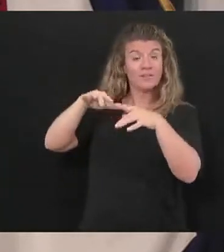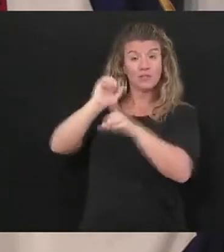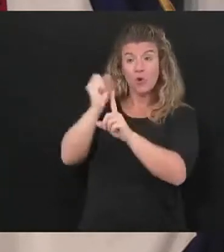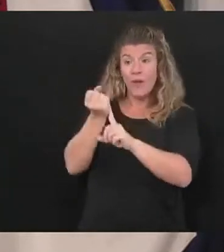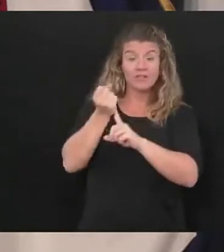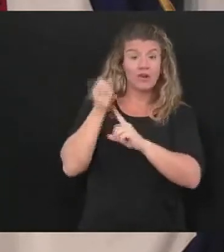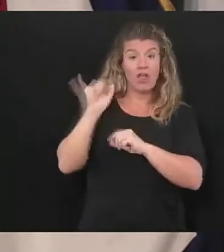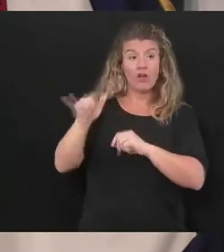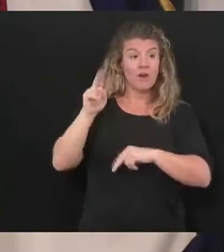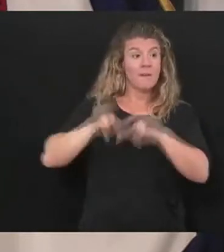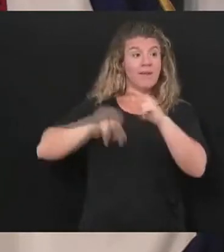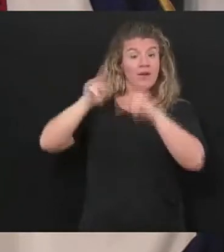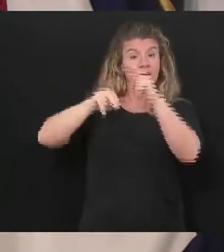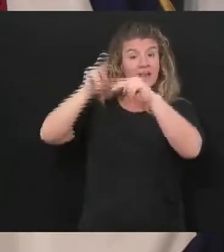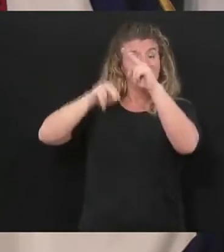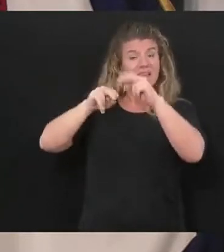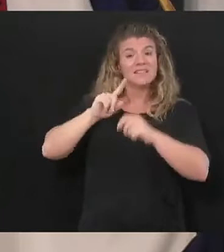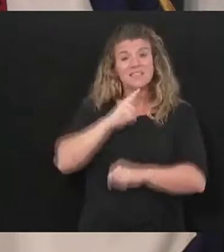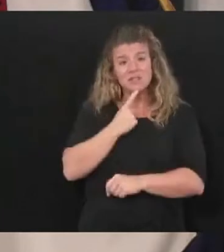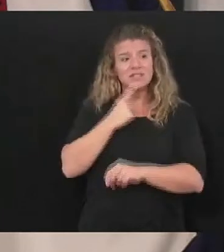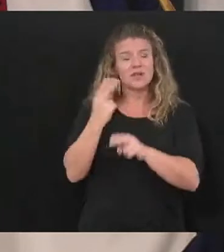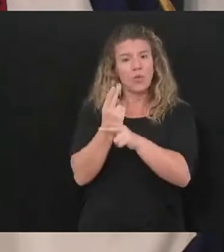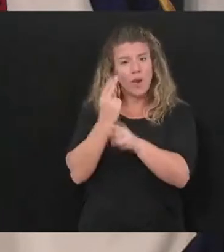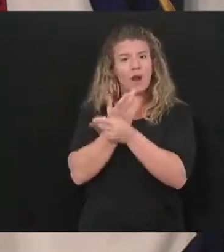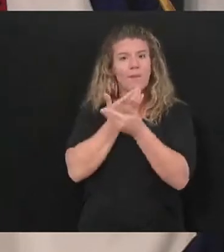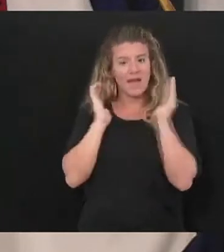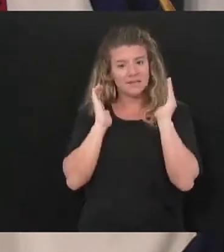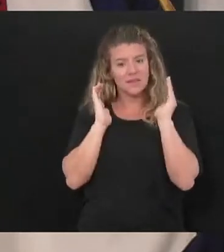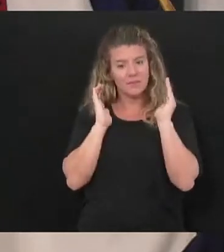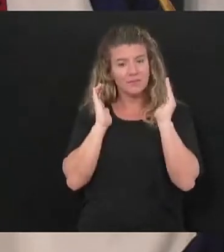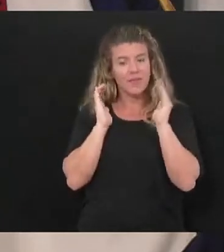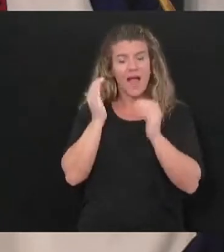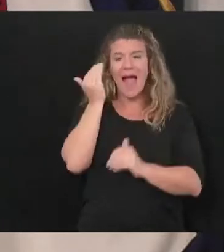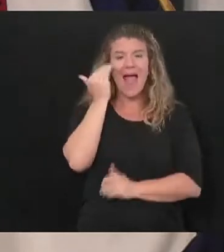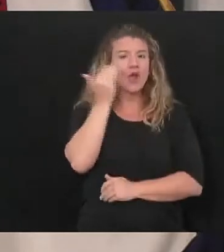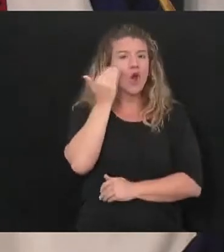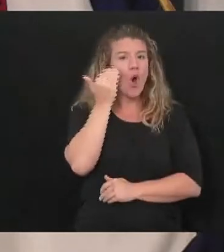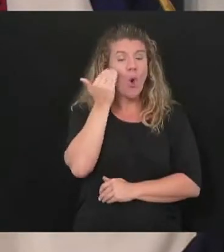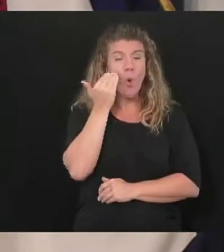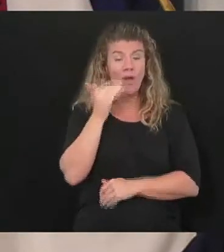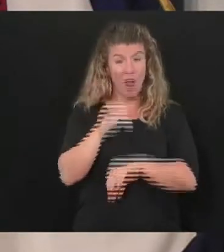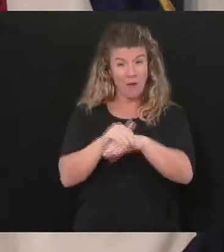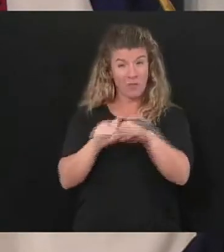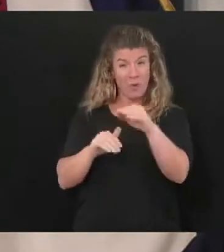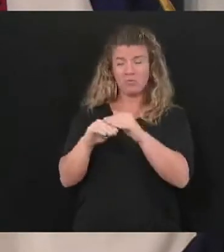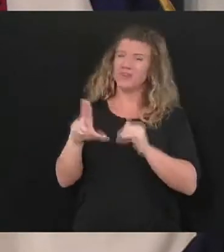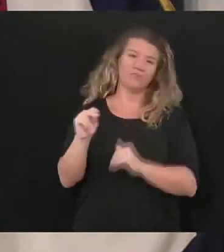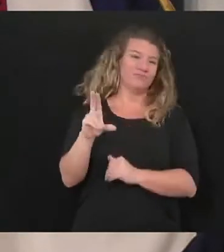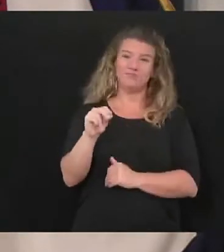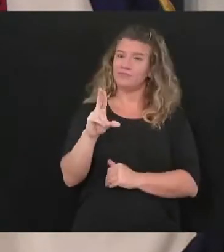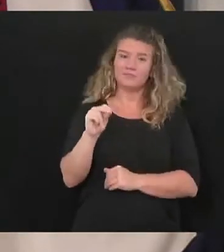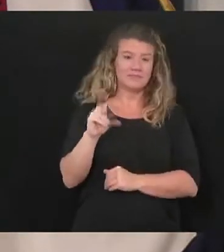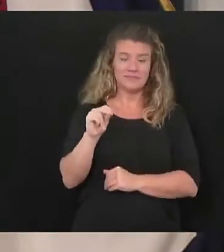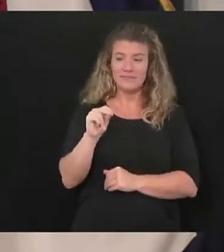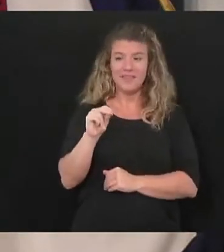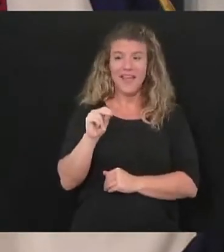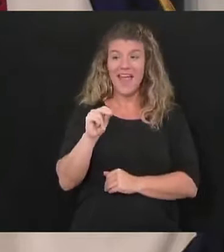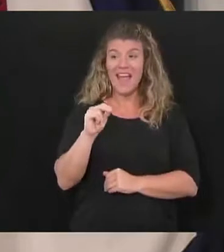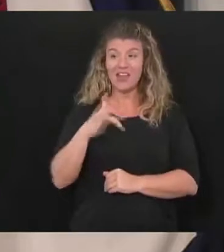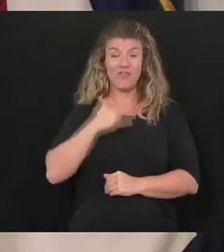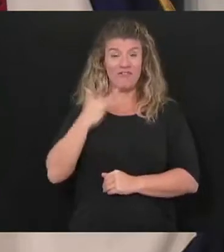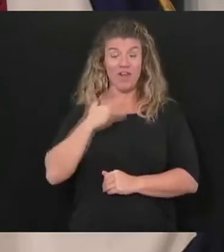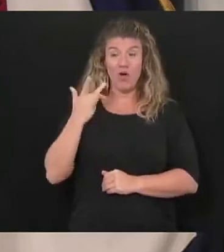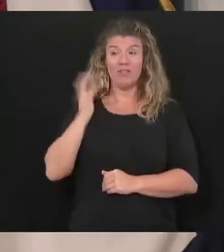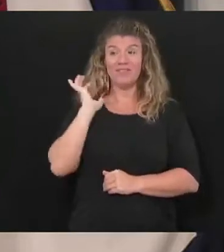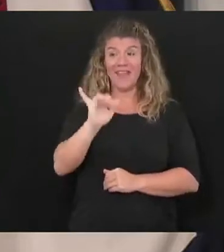building, for crying out loud, wear a mask. I know they're uncomfortable and it's a little bit of a level of inconvenience,